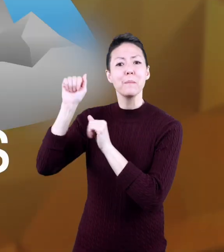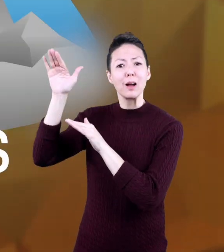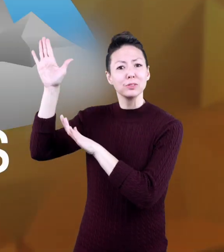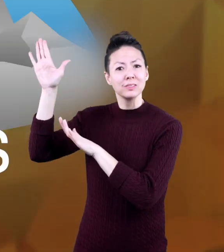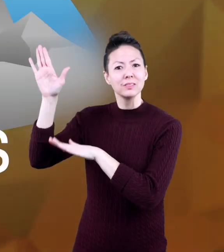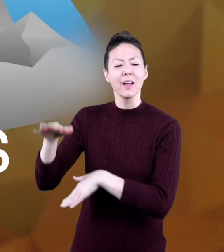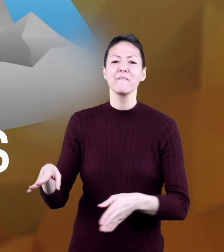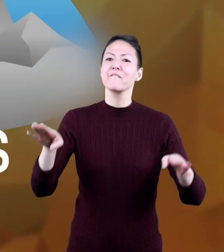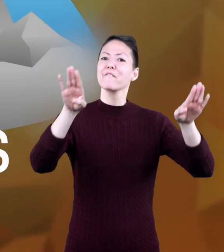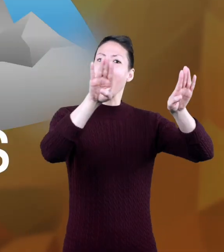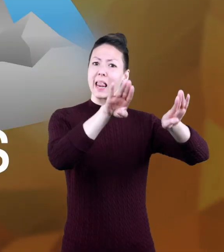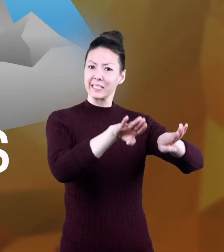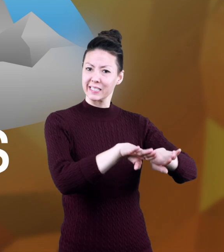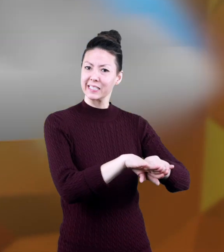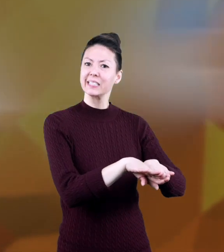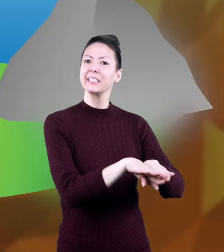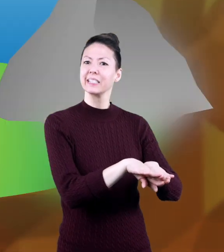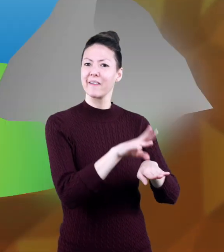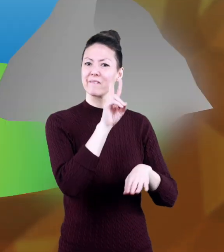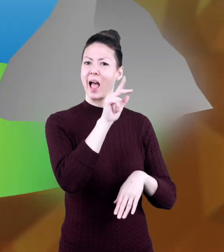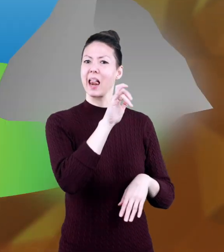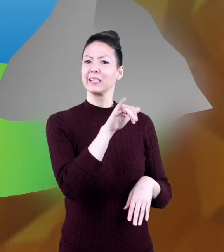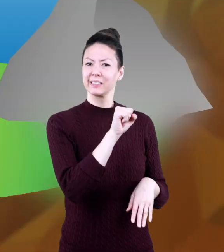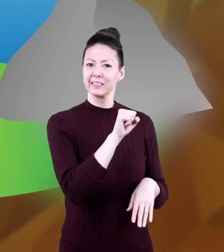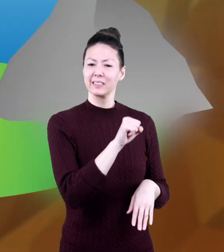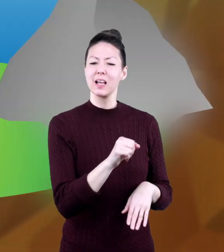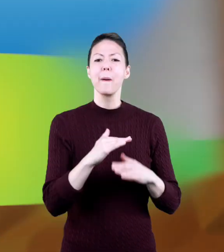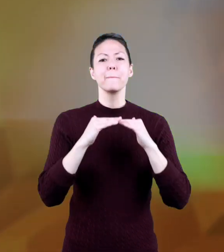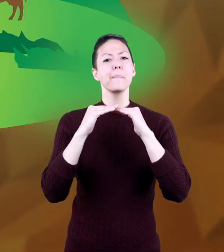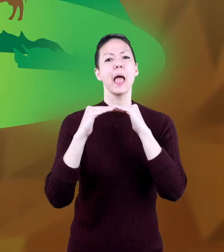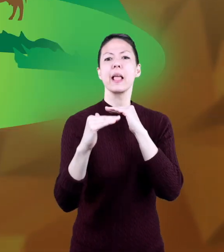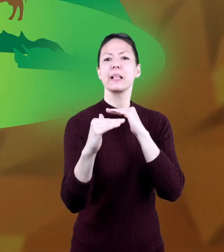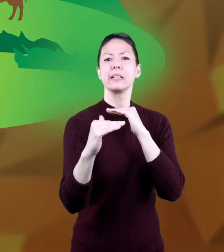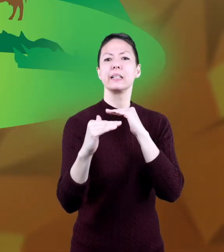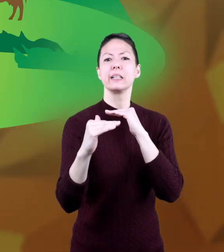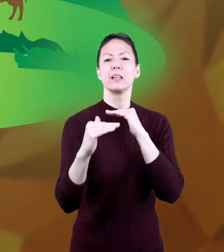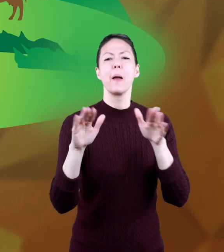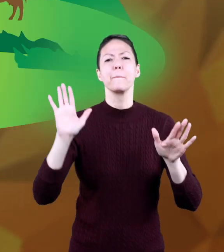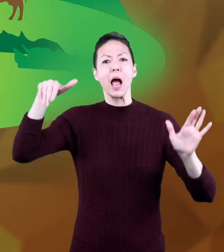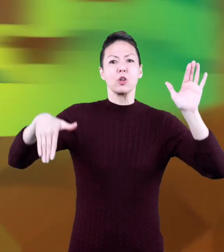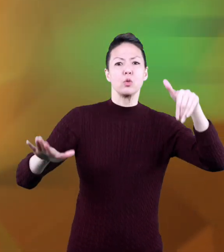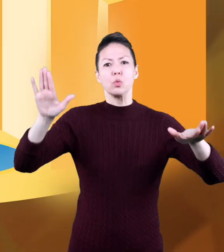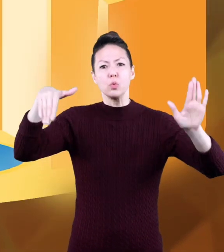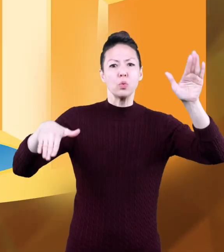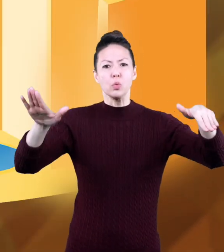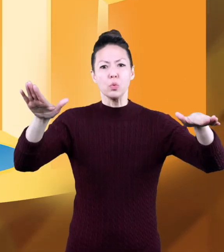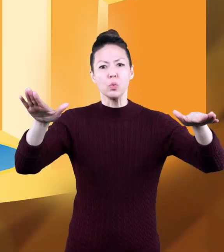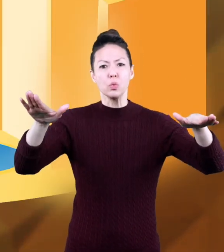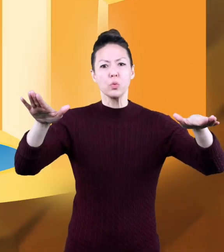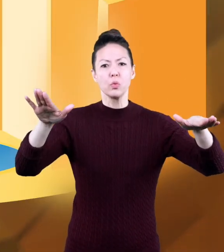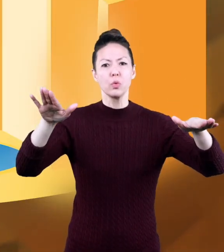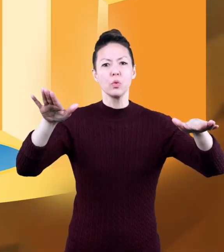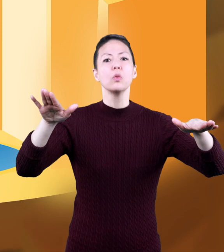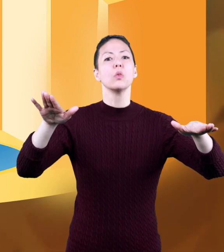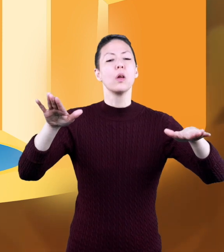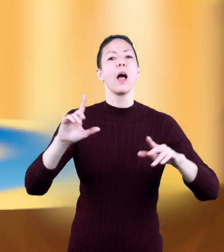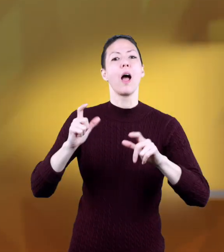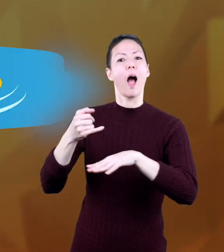Mountains. Valleys. Plains. Plateaus.